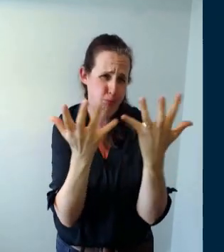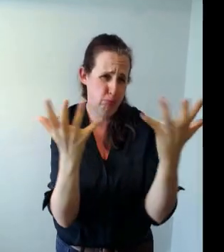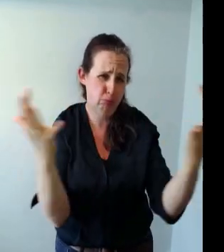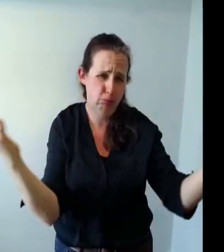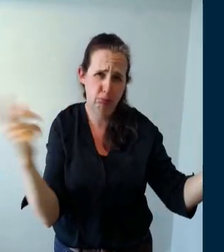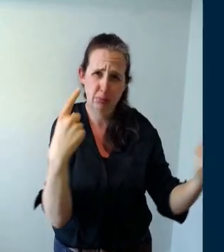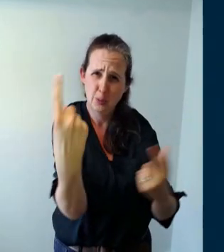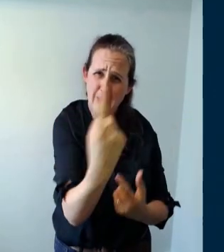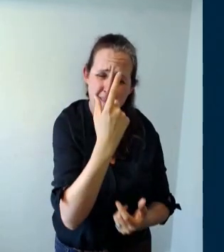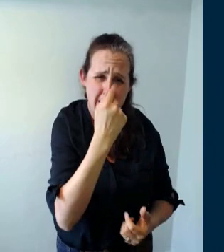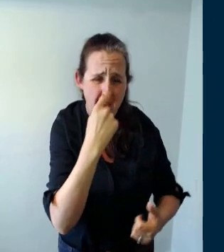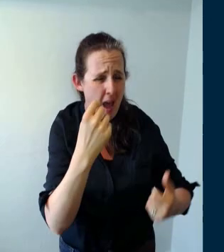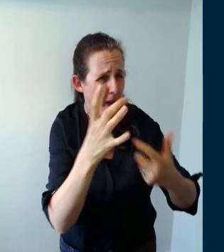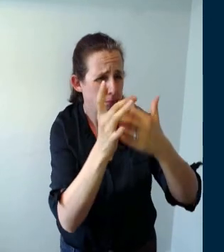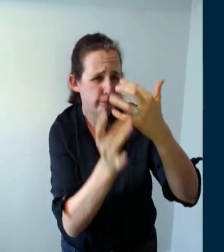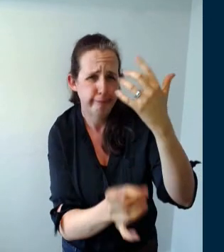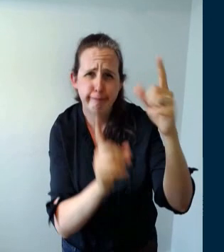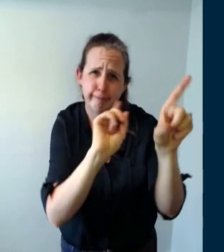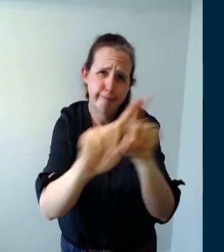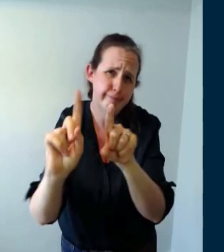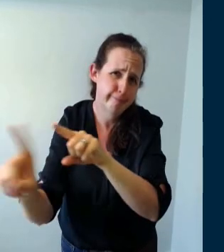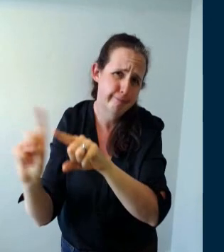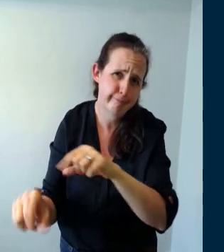and then